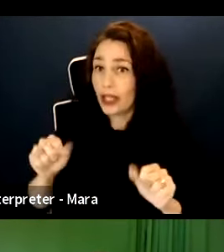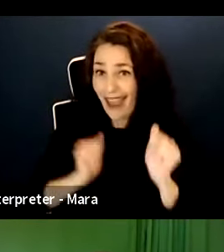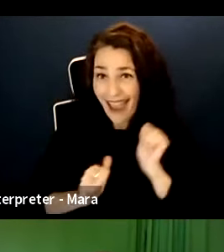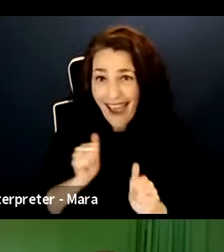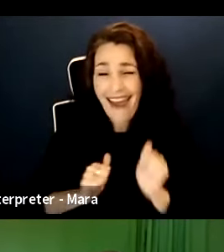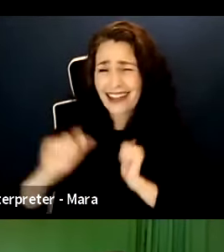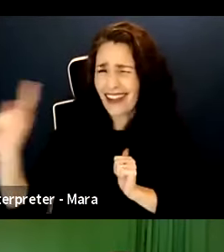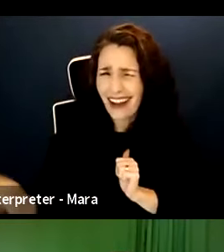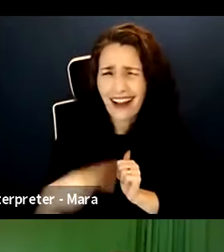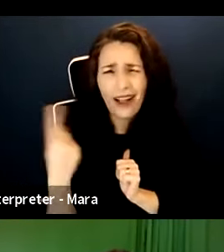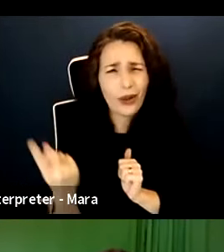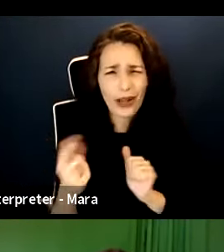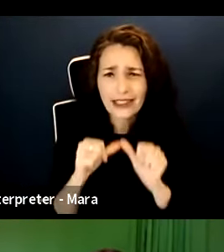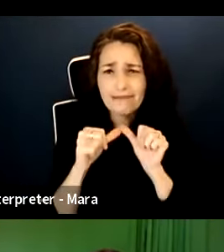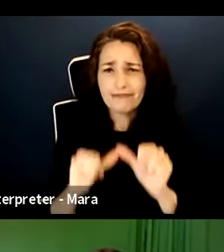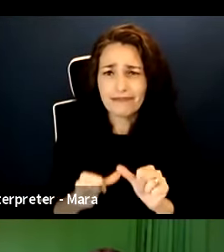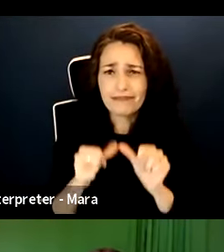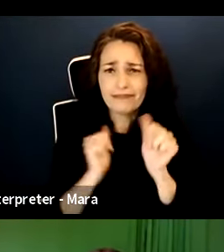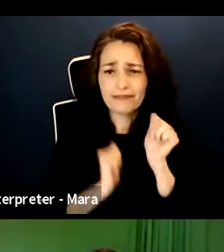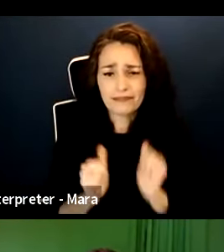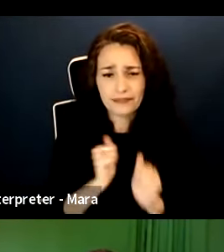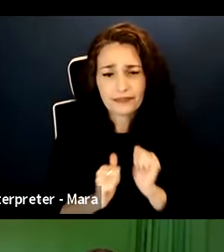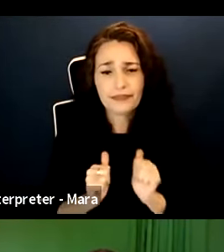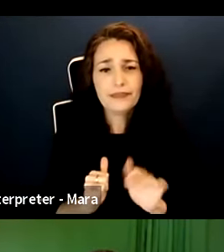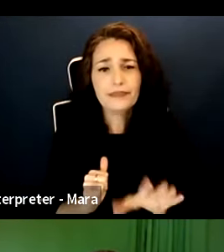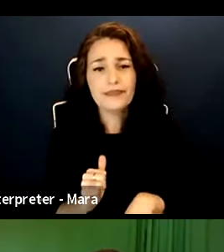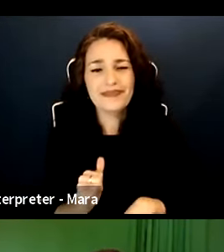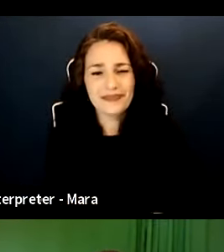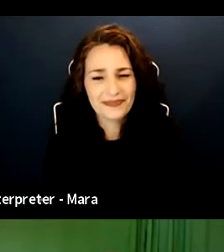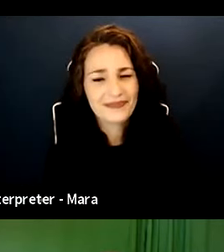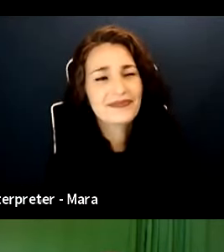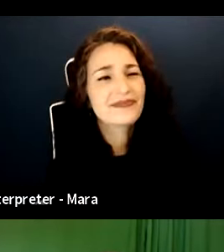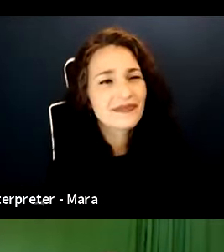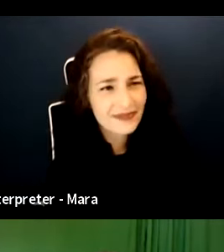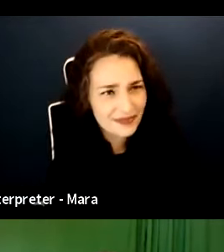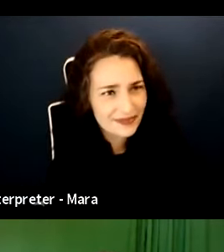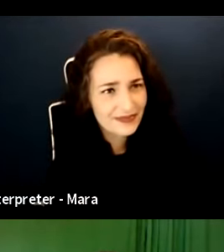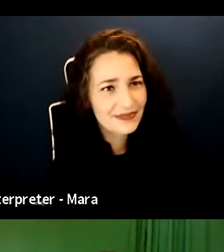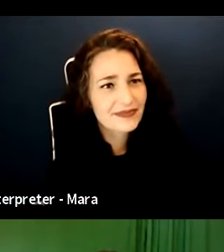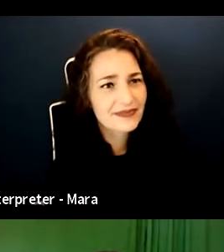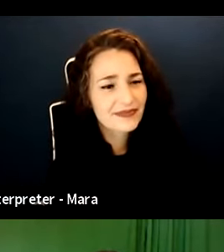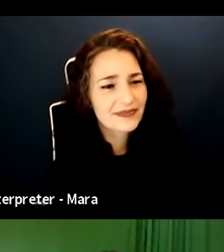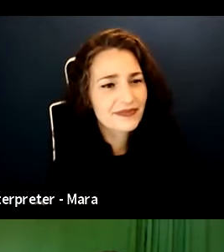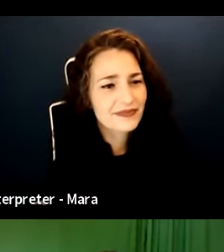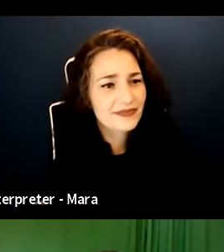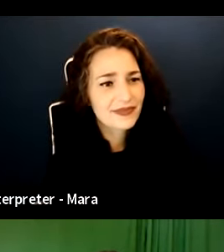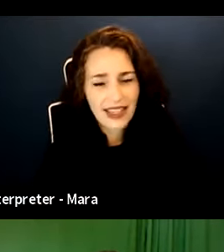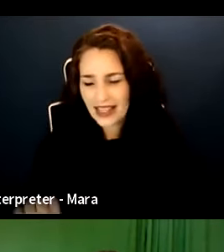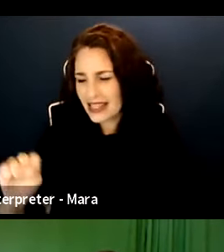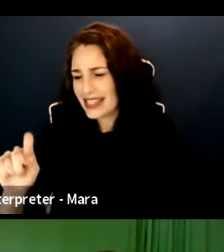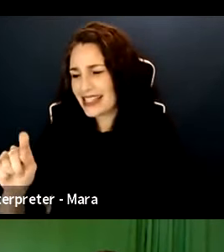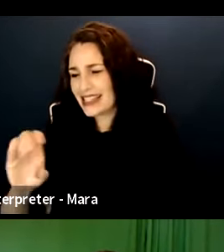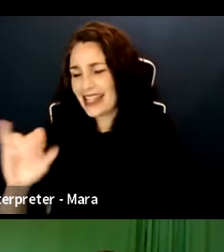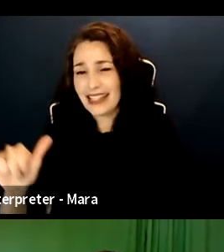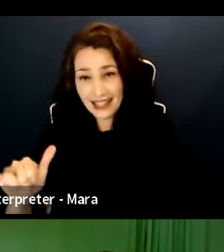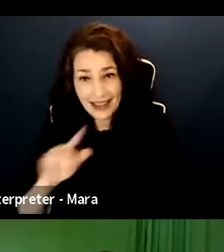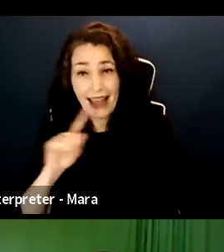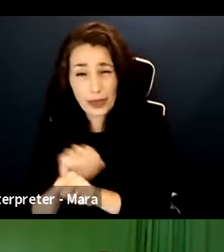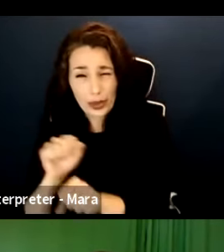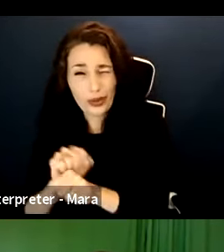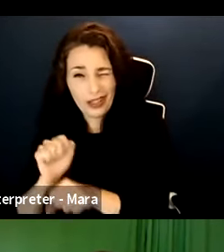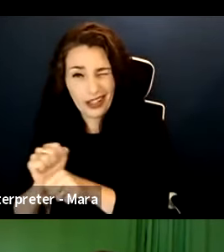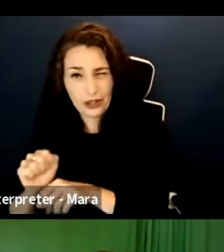that helps. Absolutely. And under a union contract. I would like to ask Jessica and Lorna,